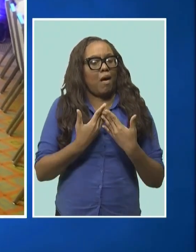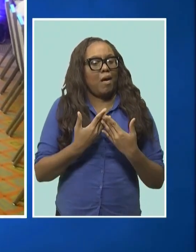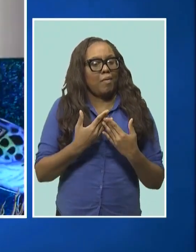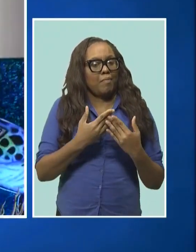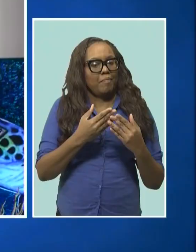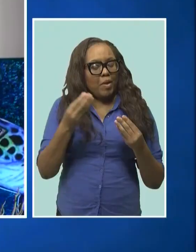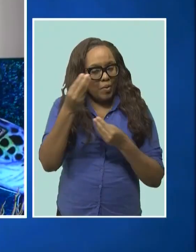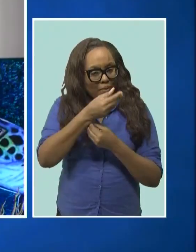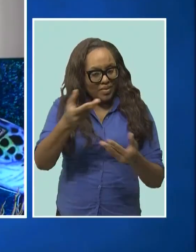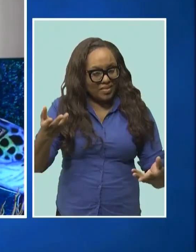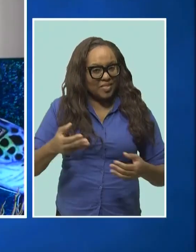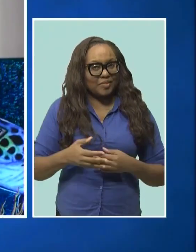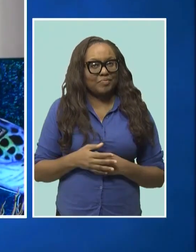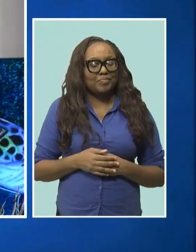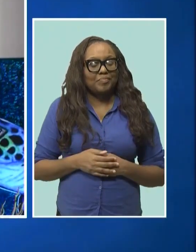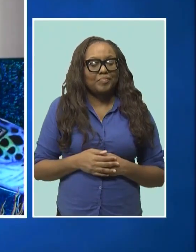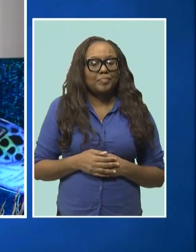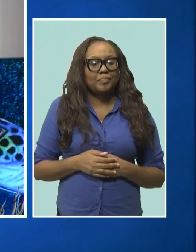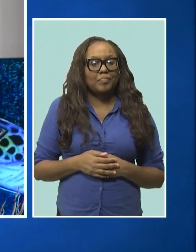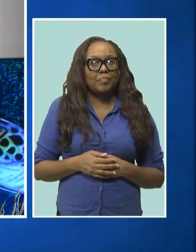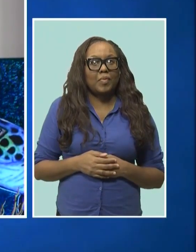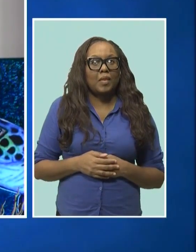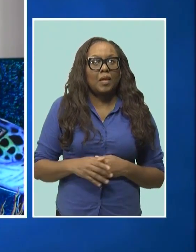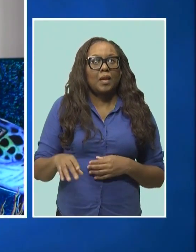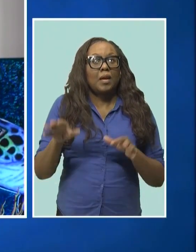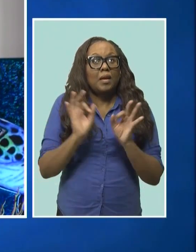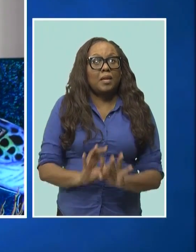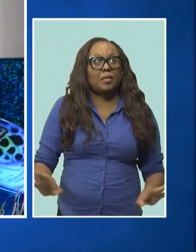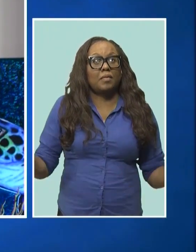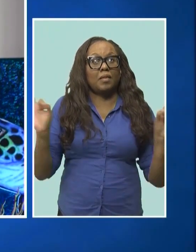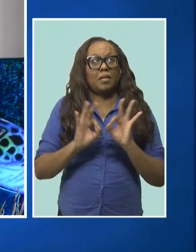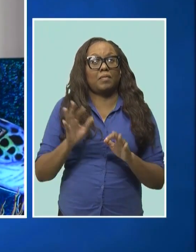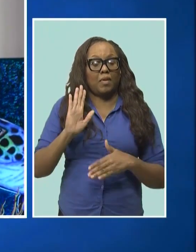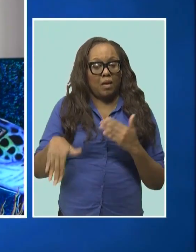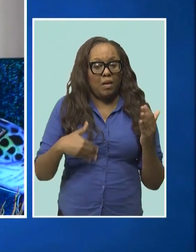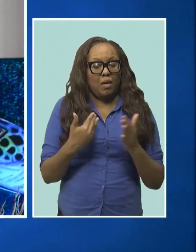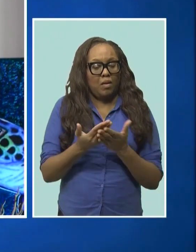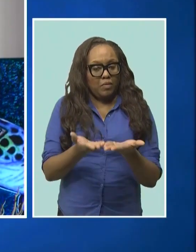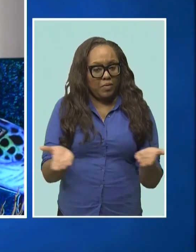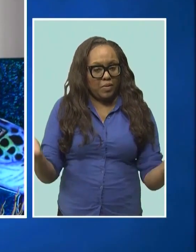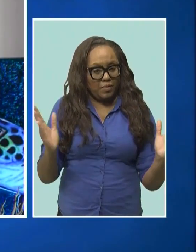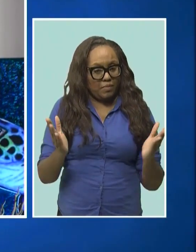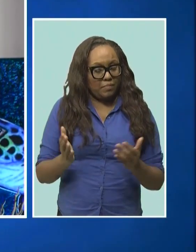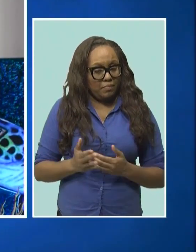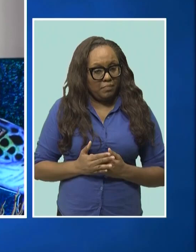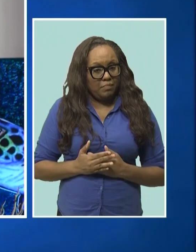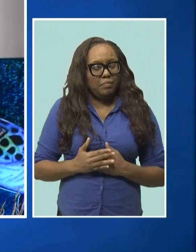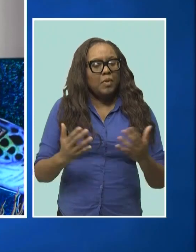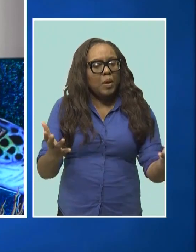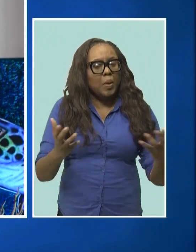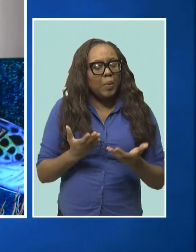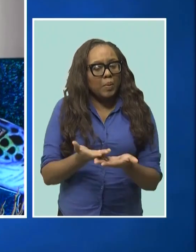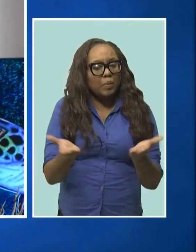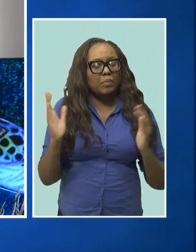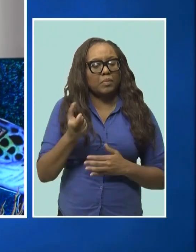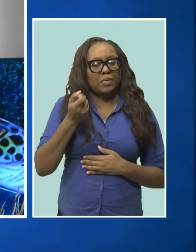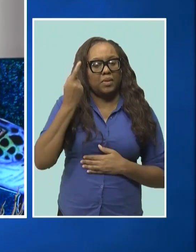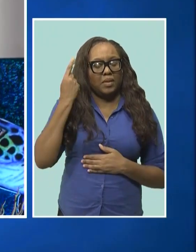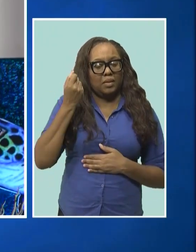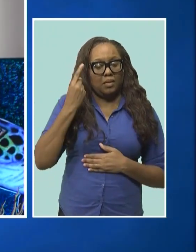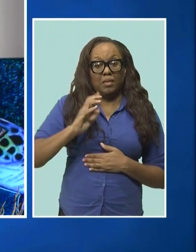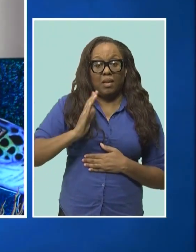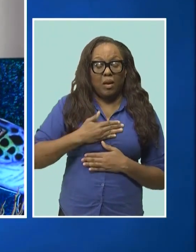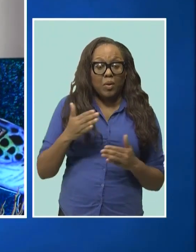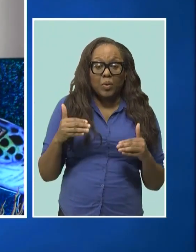people. It is important for all of our stakeholders who are present here today to understand that our youth